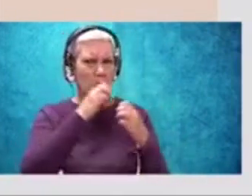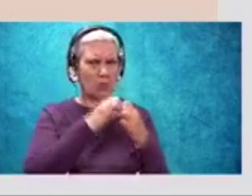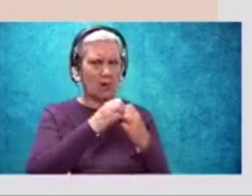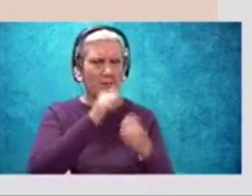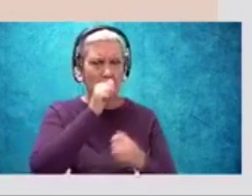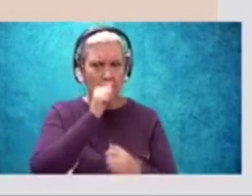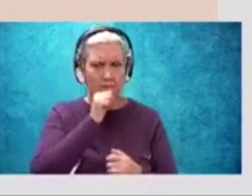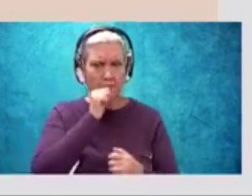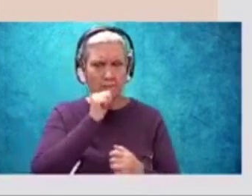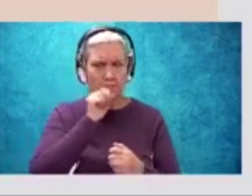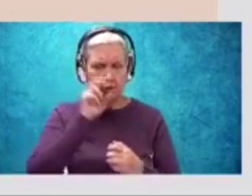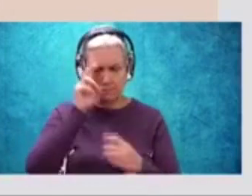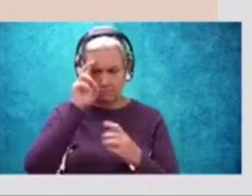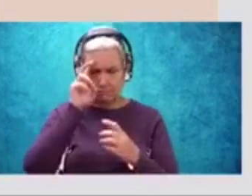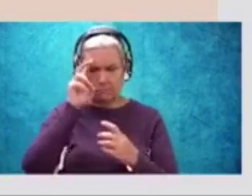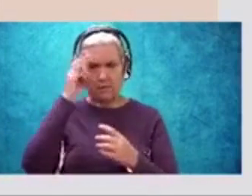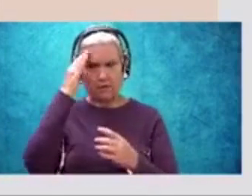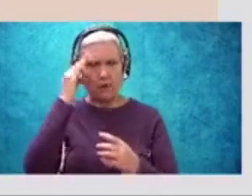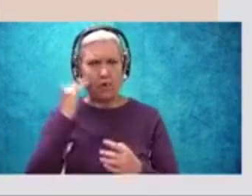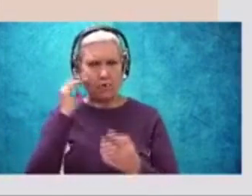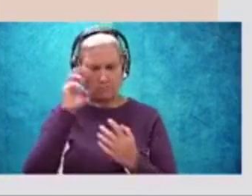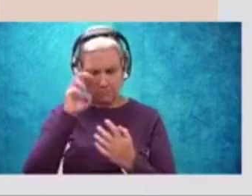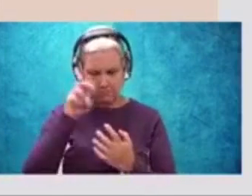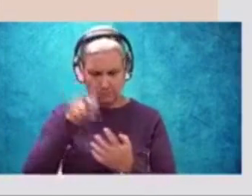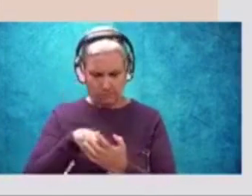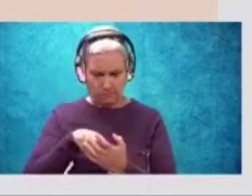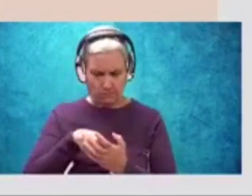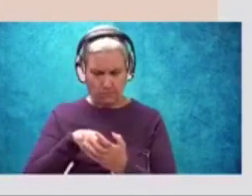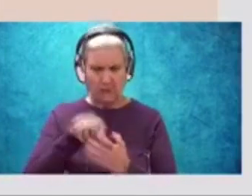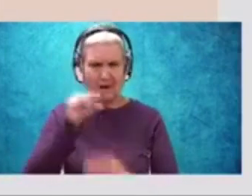their sad heads. Tiny tapping.